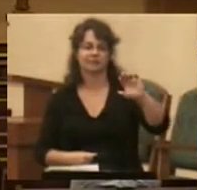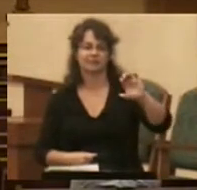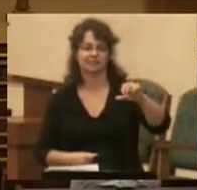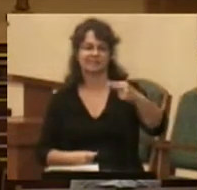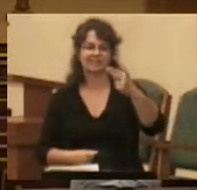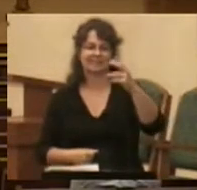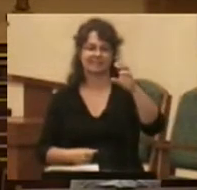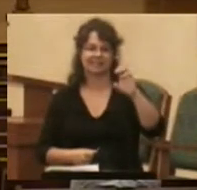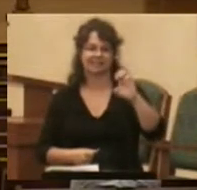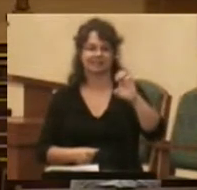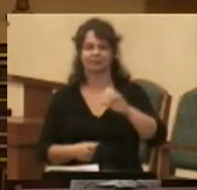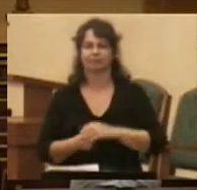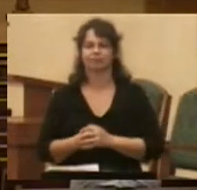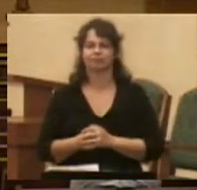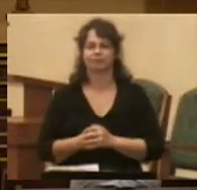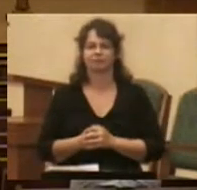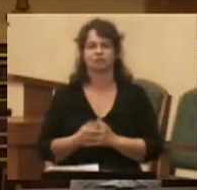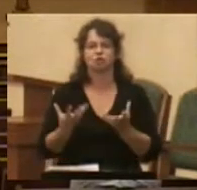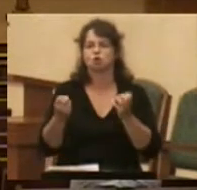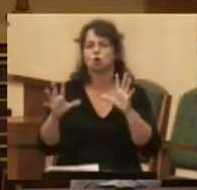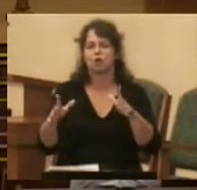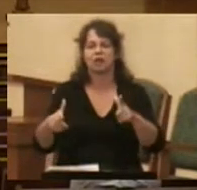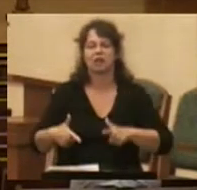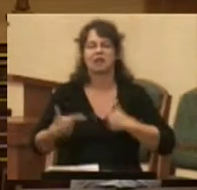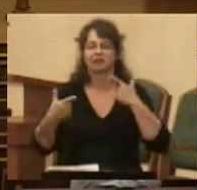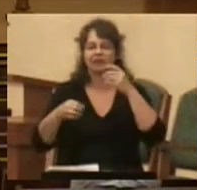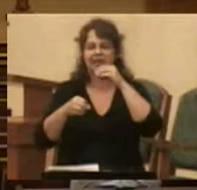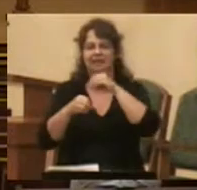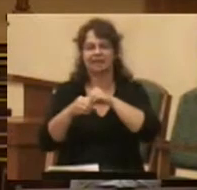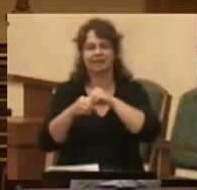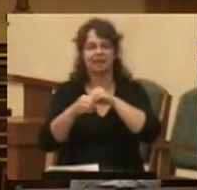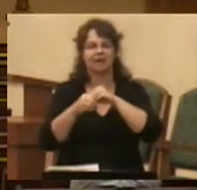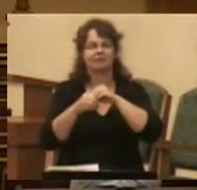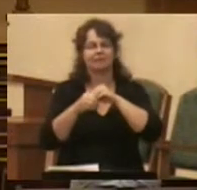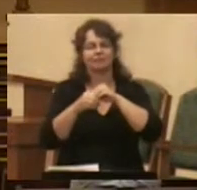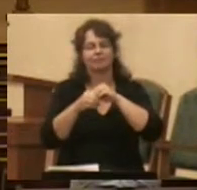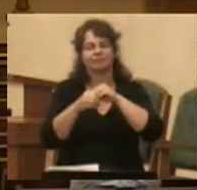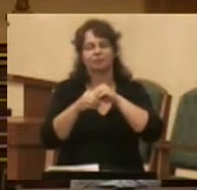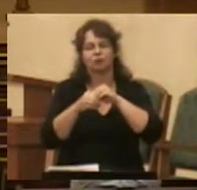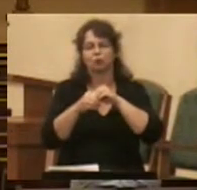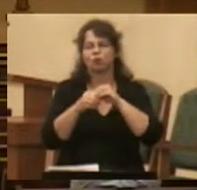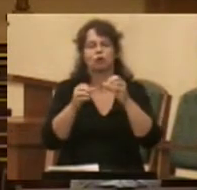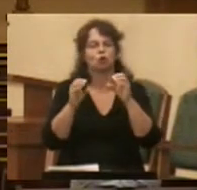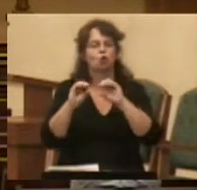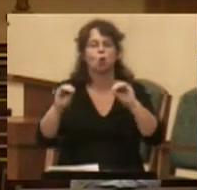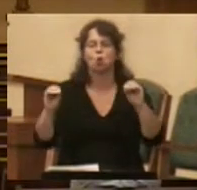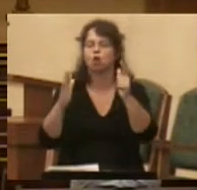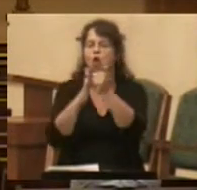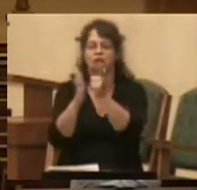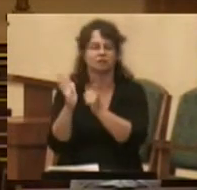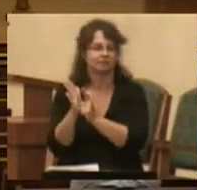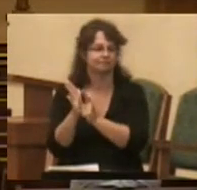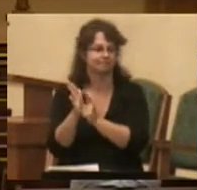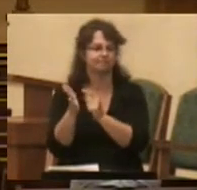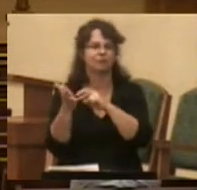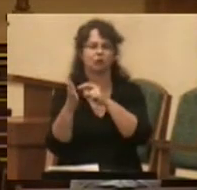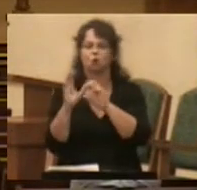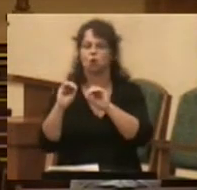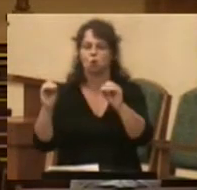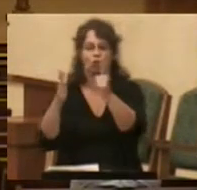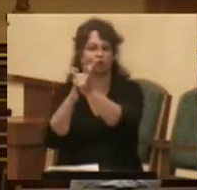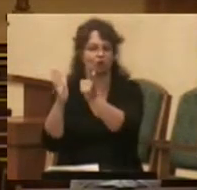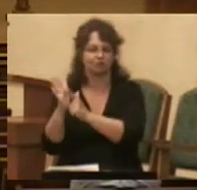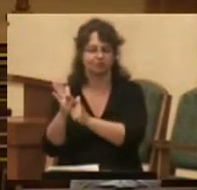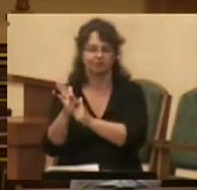doubt there's anybody here who wants to live in the state of anarchy, a state of no laws. That would be the most frightening